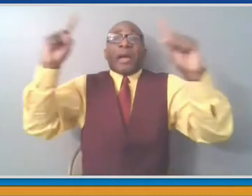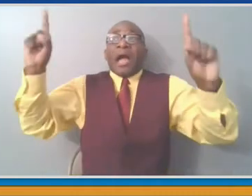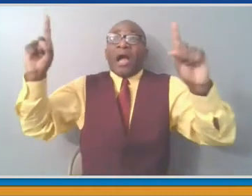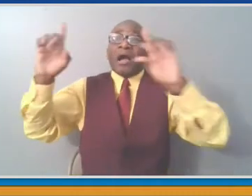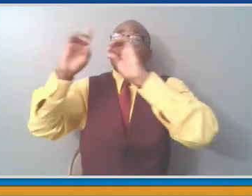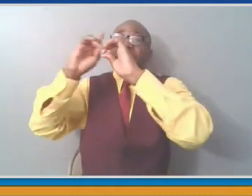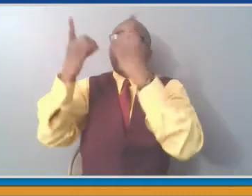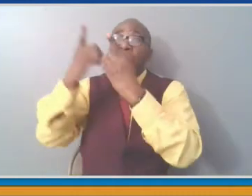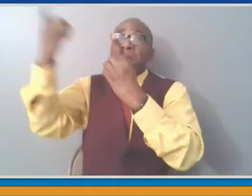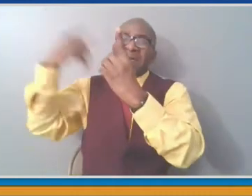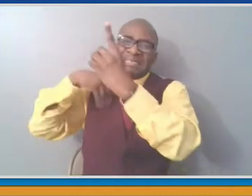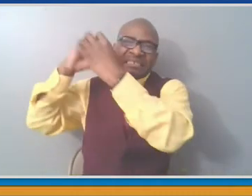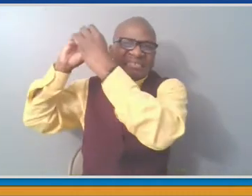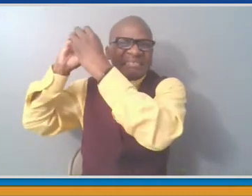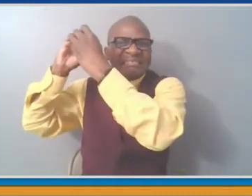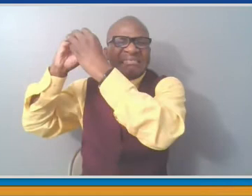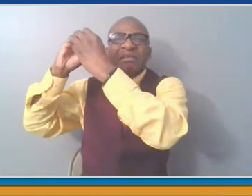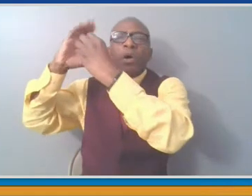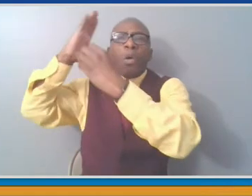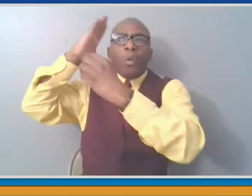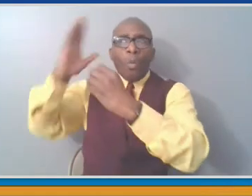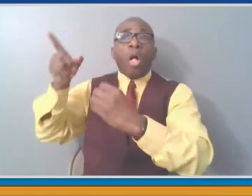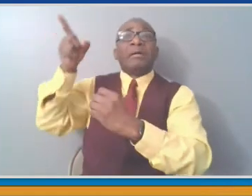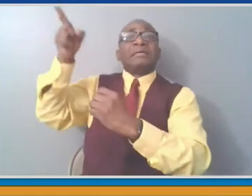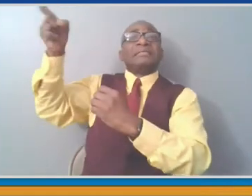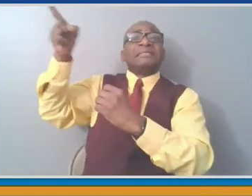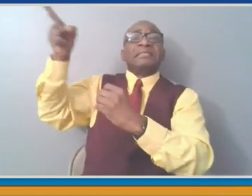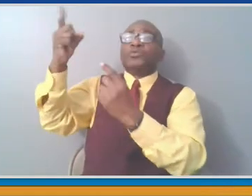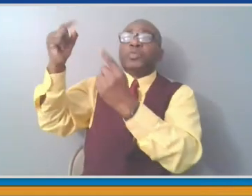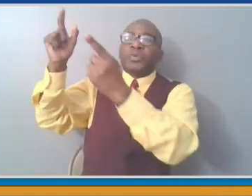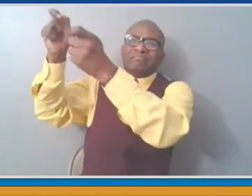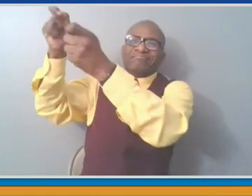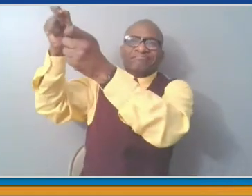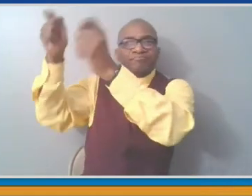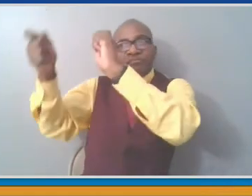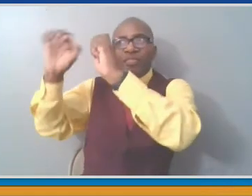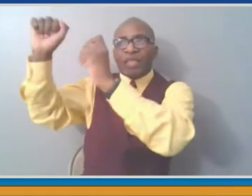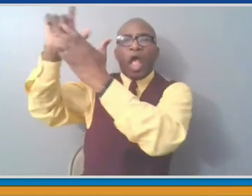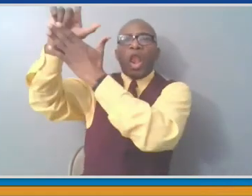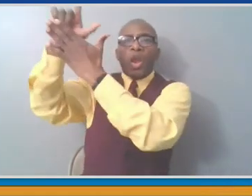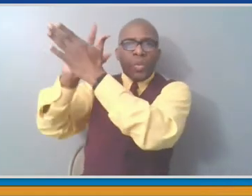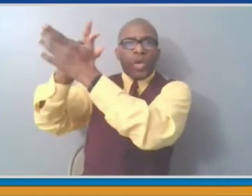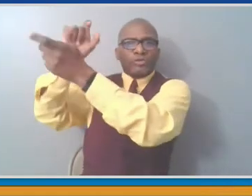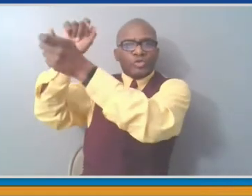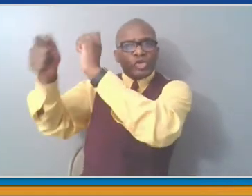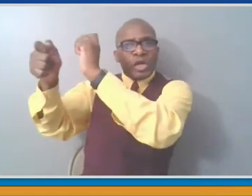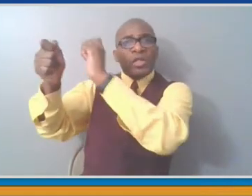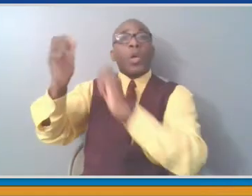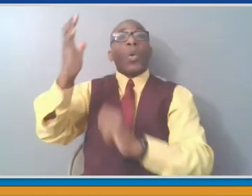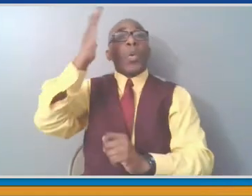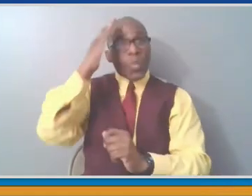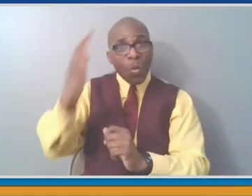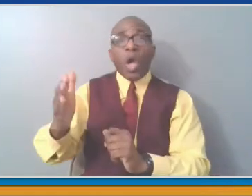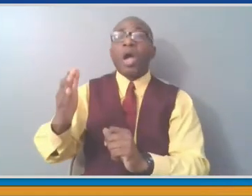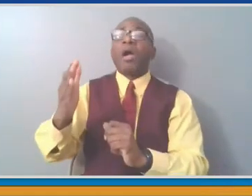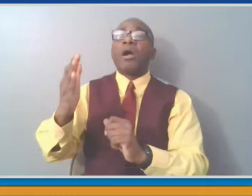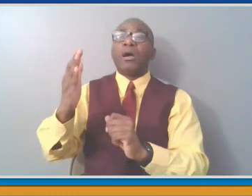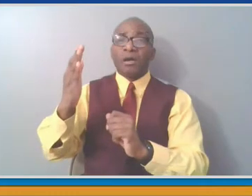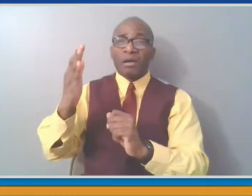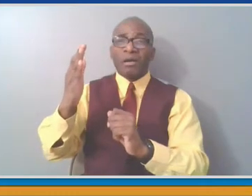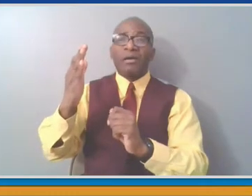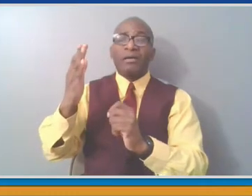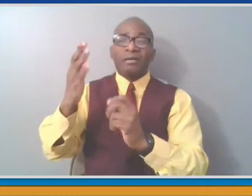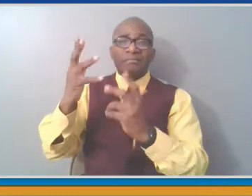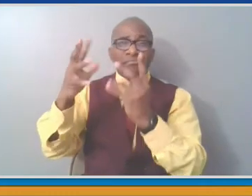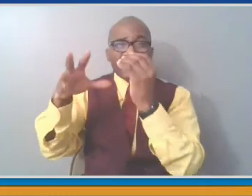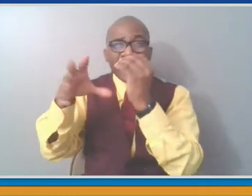that took away the deduction, imposed the $10,000 cap. U.S. Senator Chuck Schumer has taken a leadership on it in the Senate.